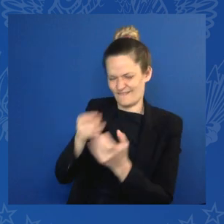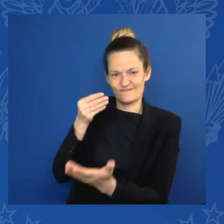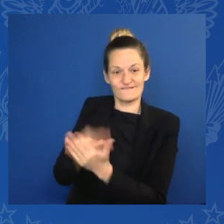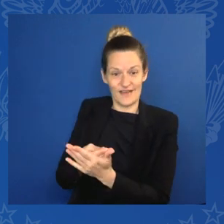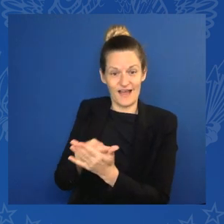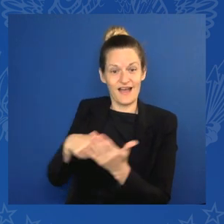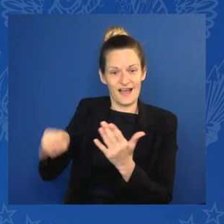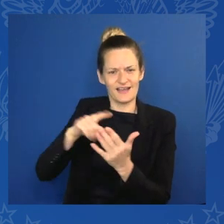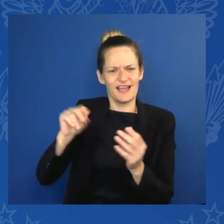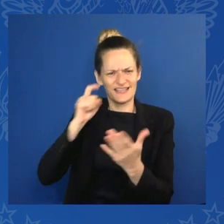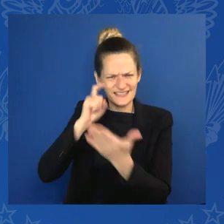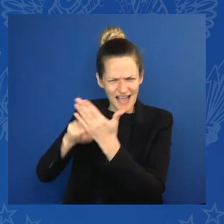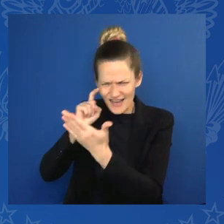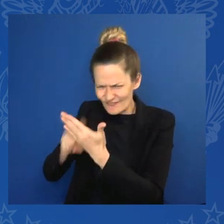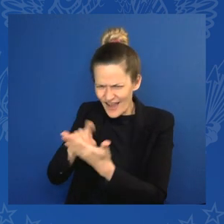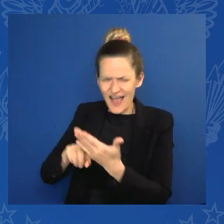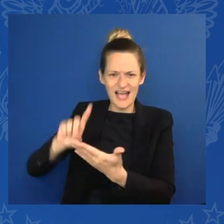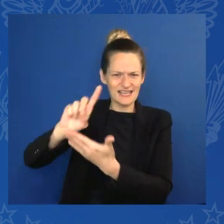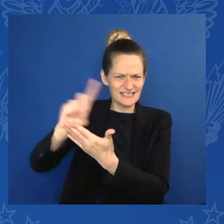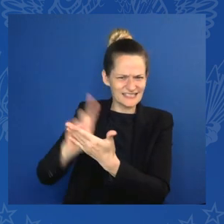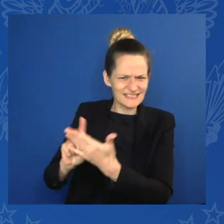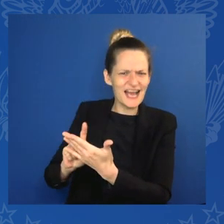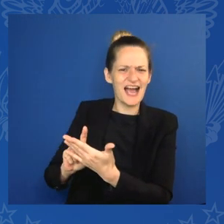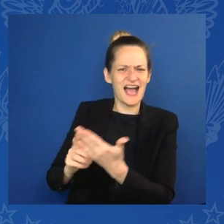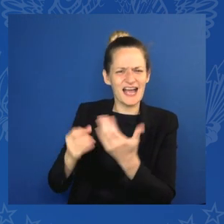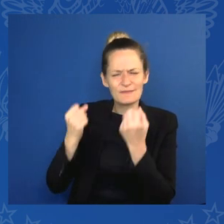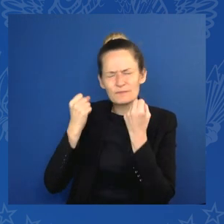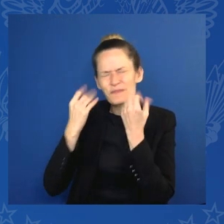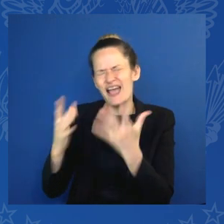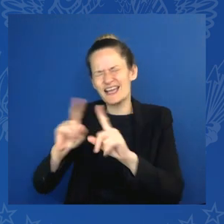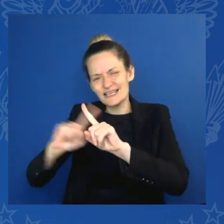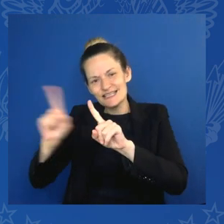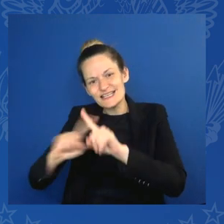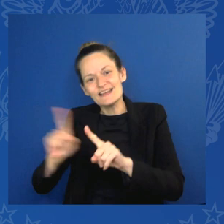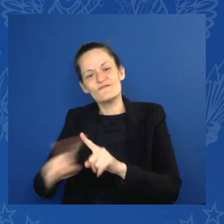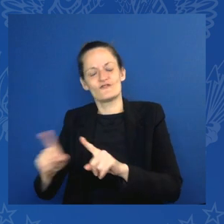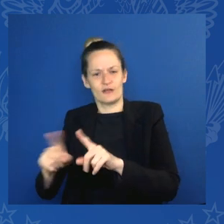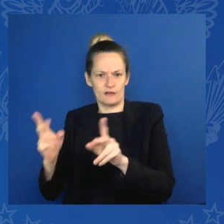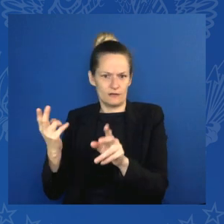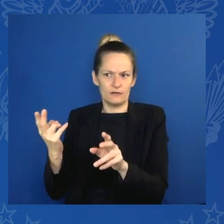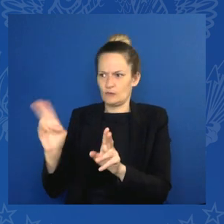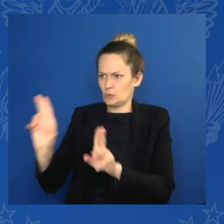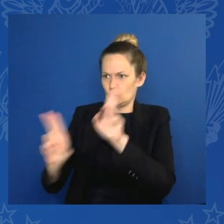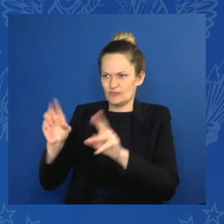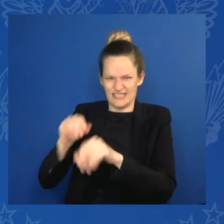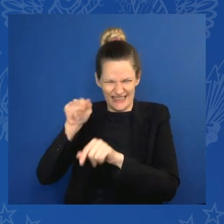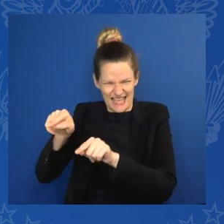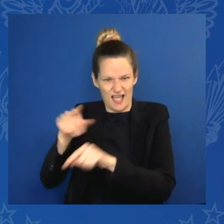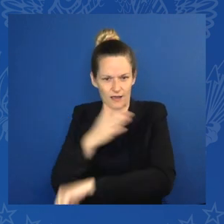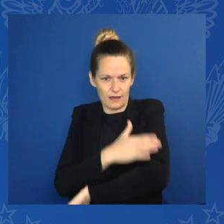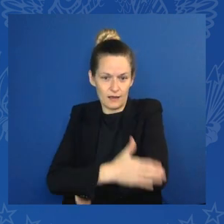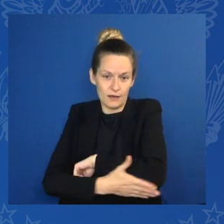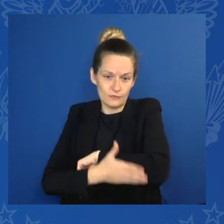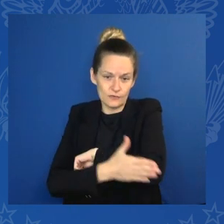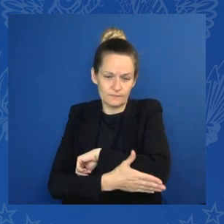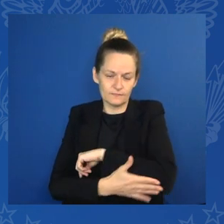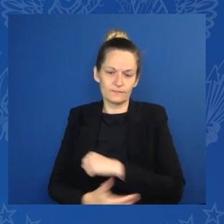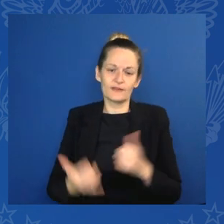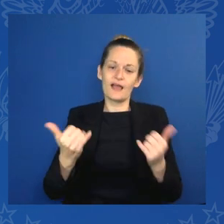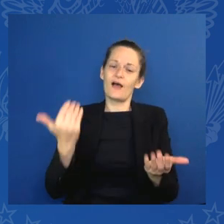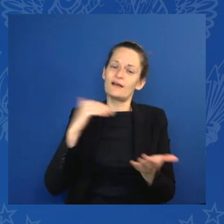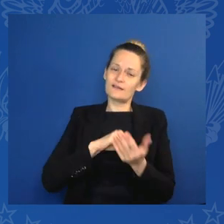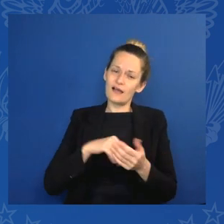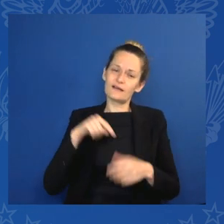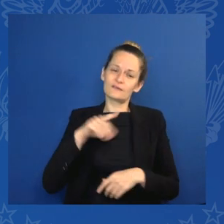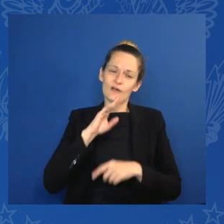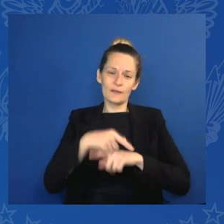many, many investment projects in this area. On vaccines, again, this group of countries, being the European